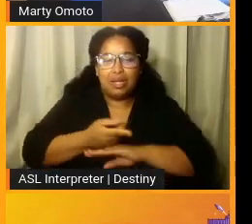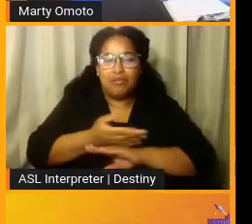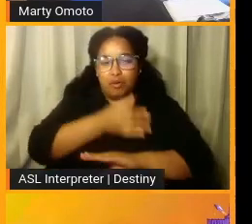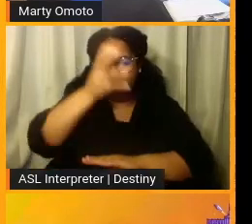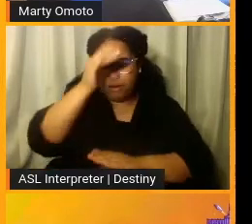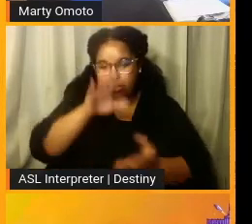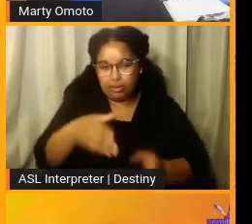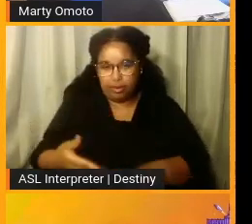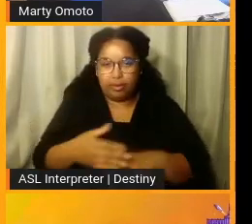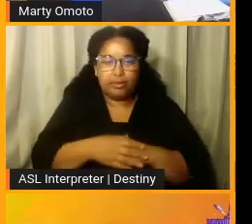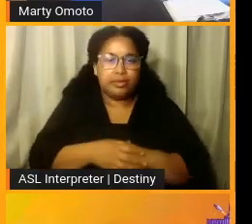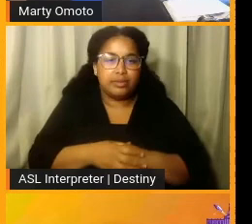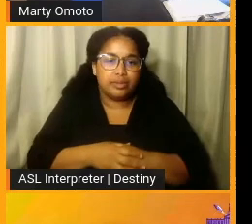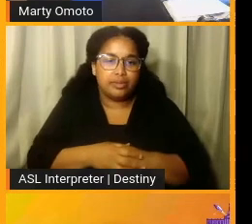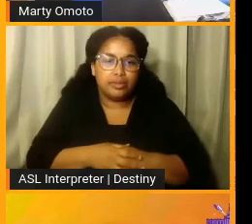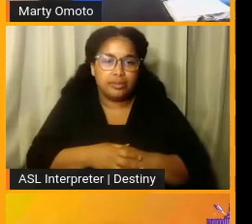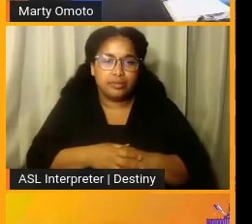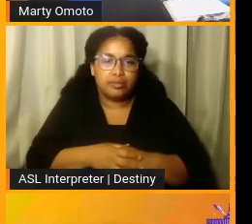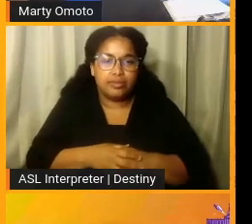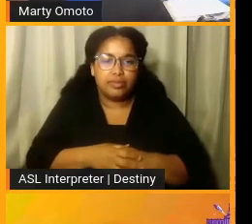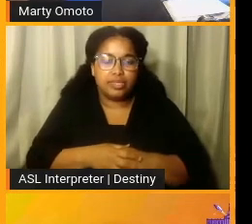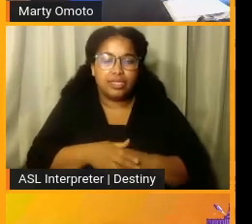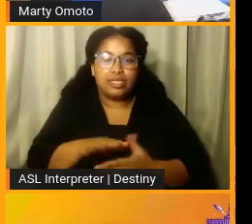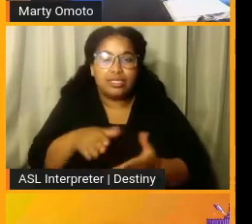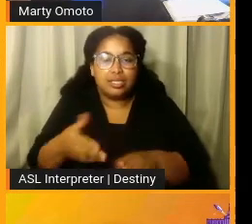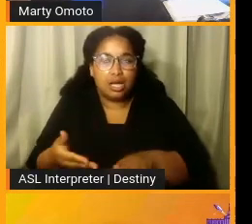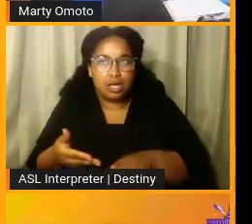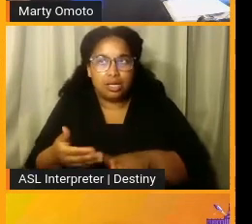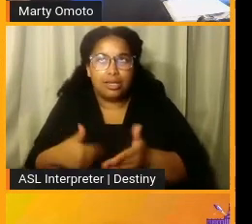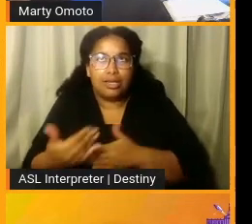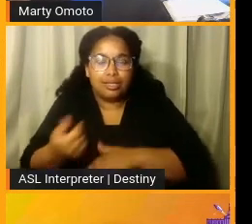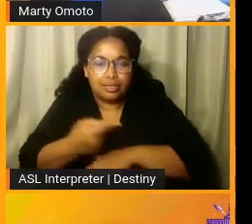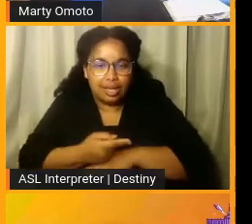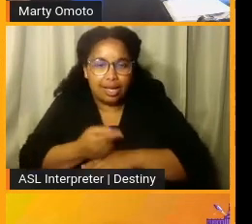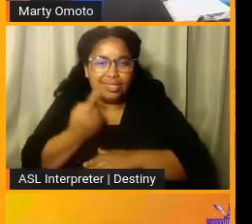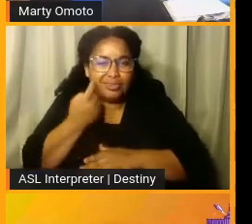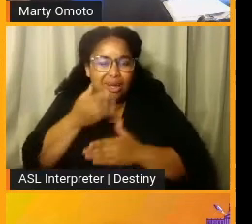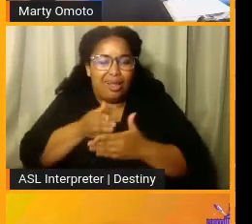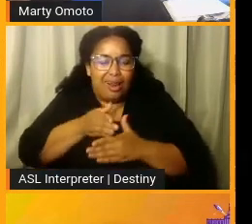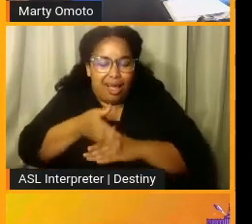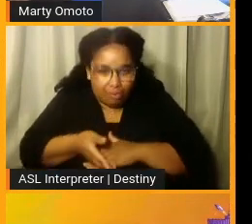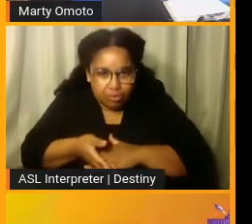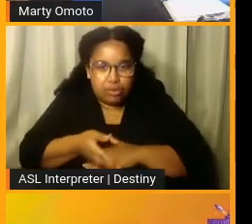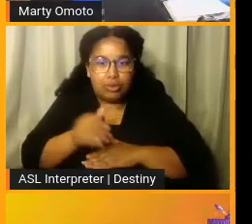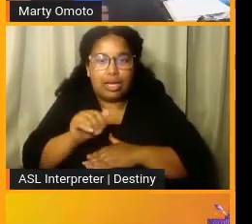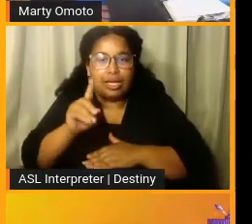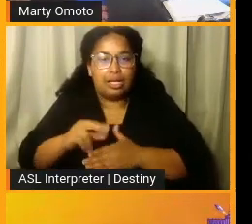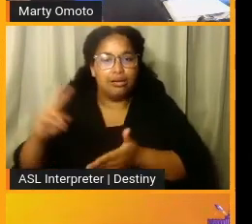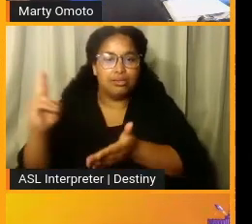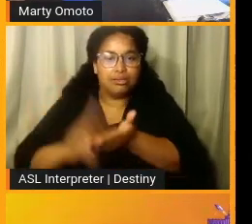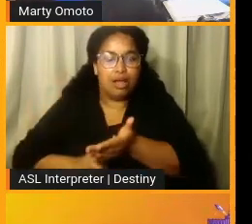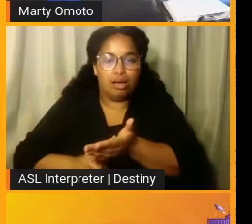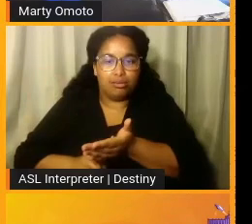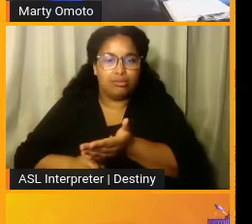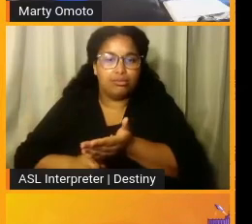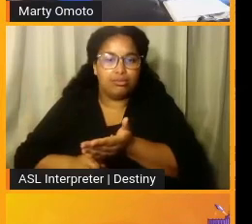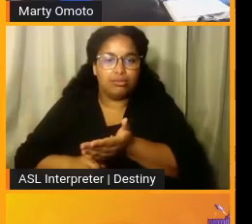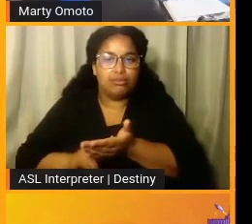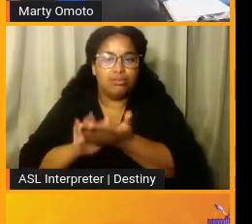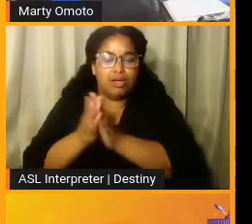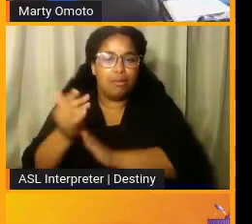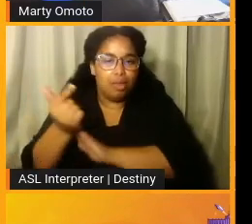who died actually, the next day after the Americans with Disabilities Act was signed into law.